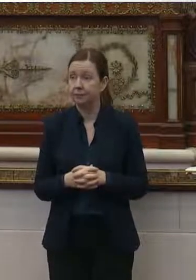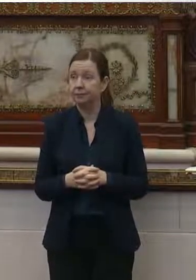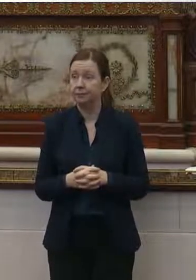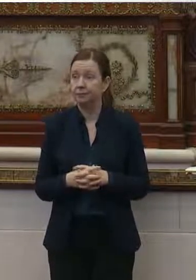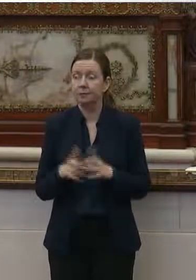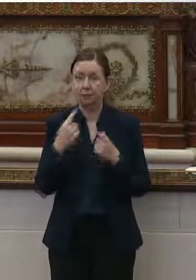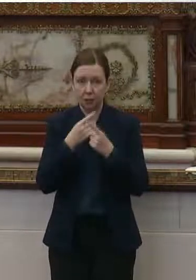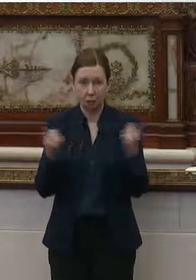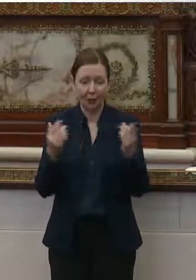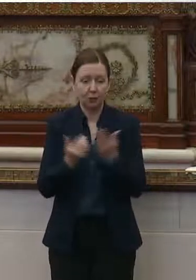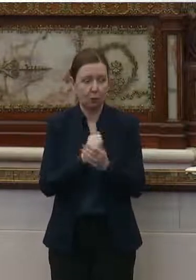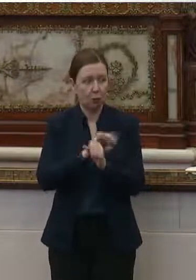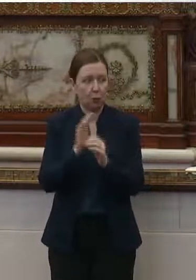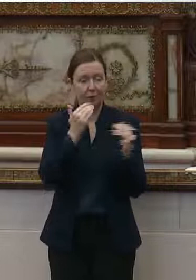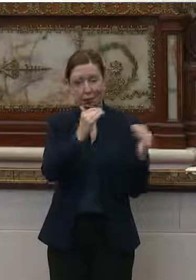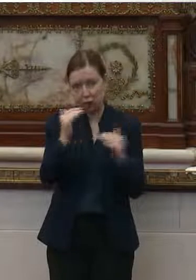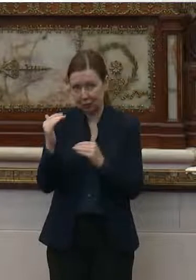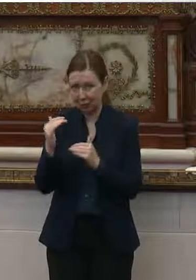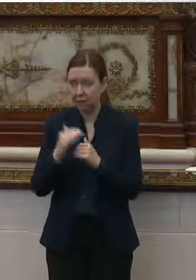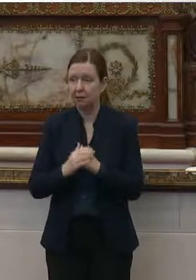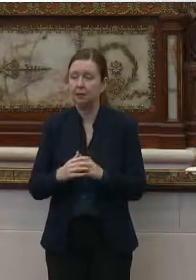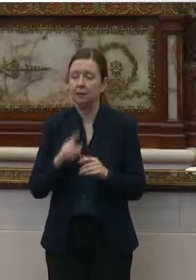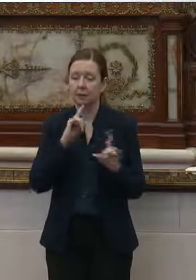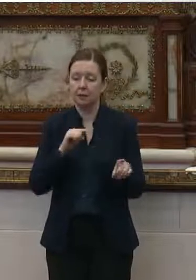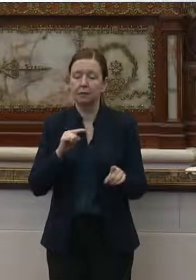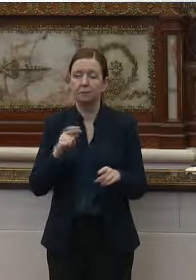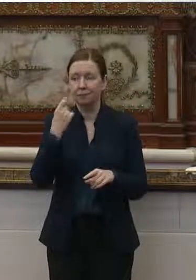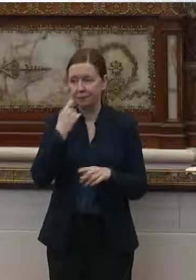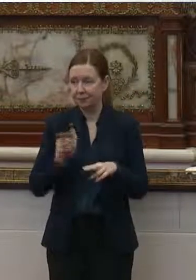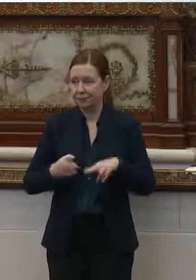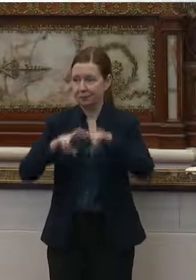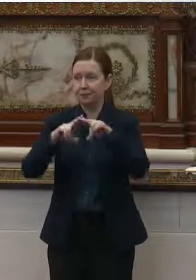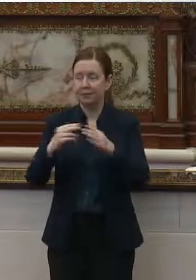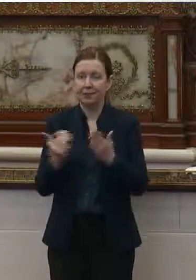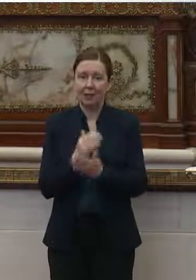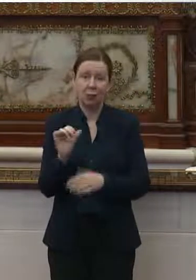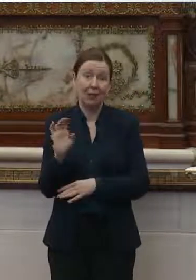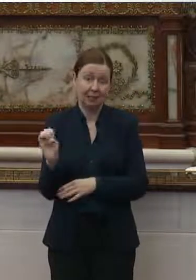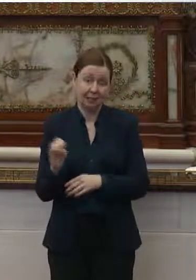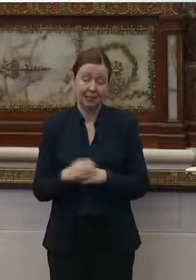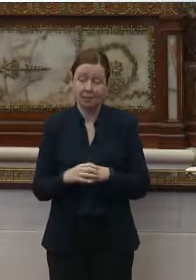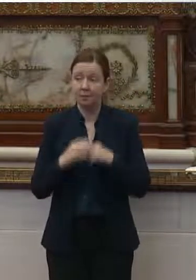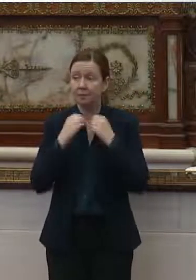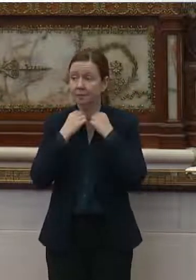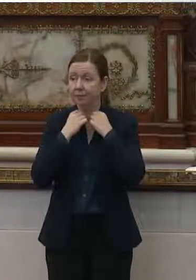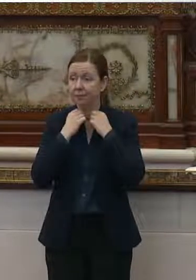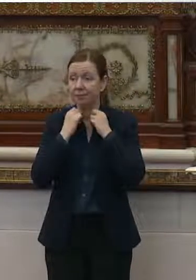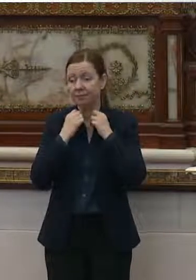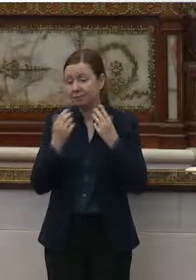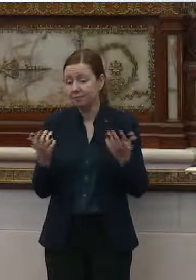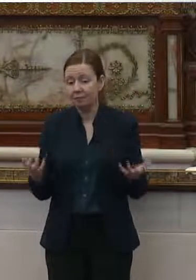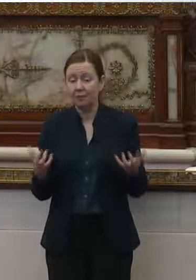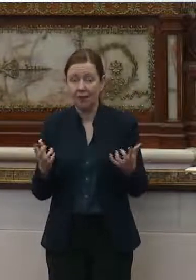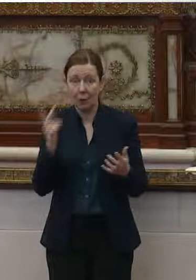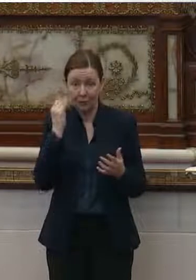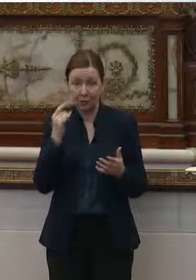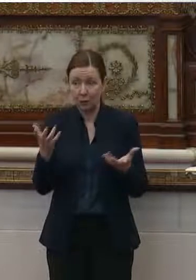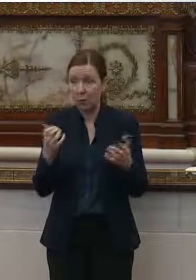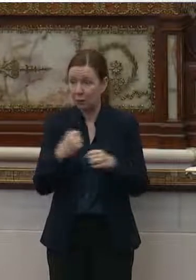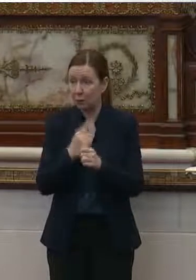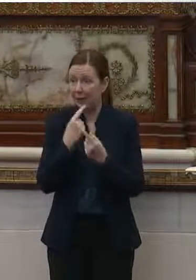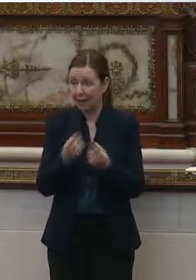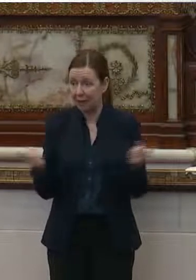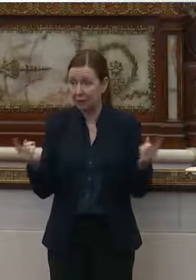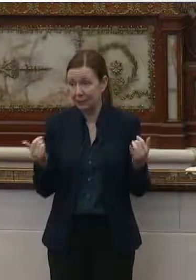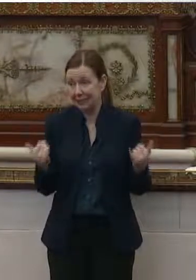to announce new COVID restrictions in response to the recent rise in new cases. Um, and I just wanted to see if you want to make any